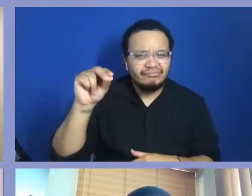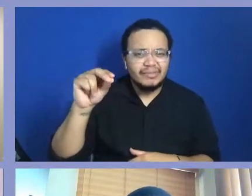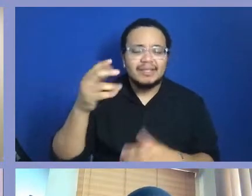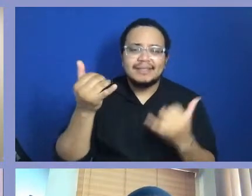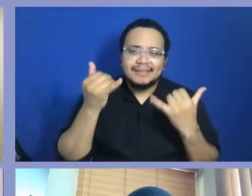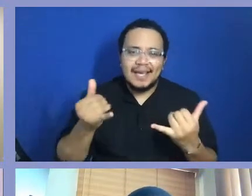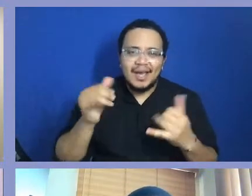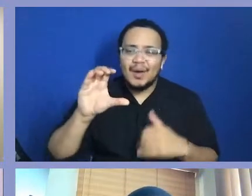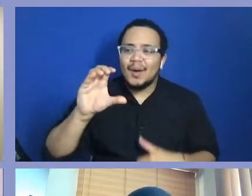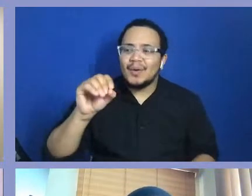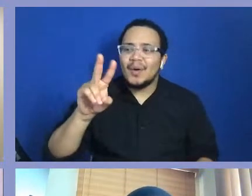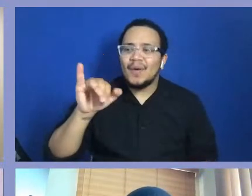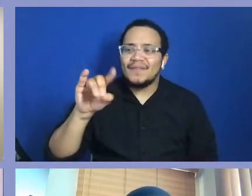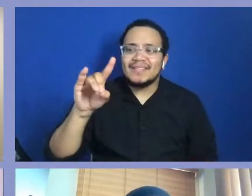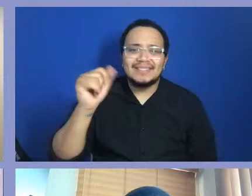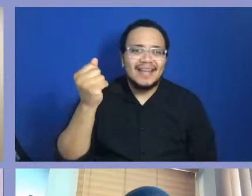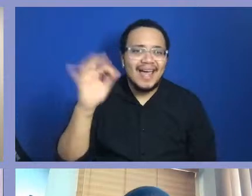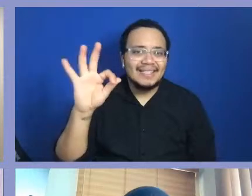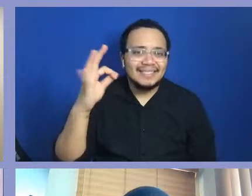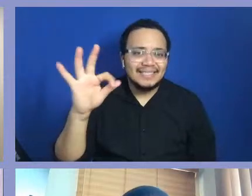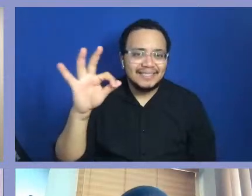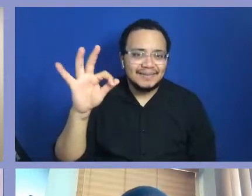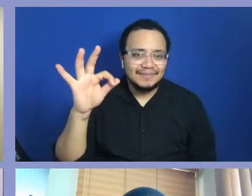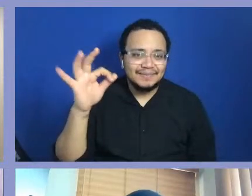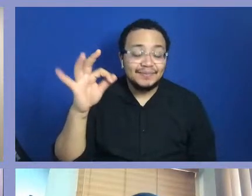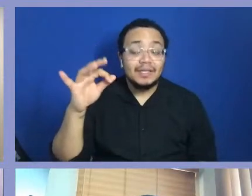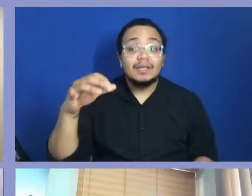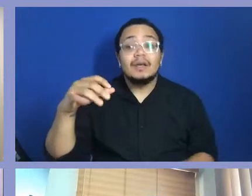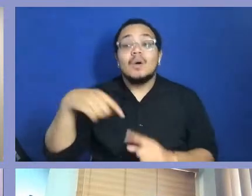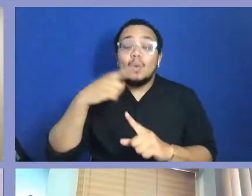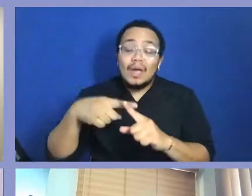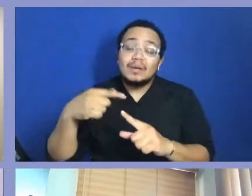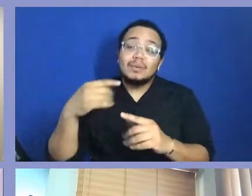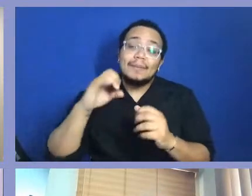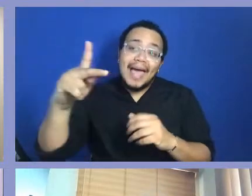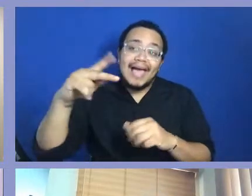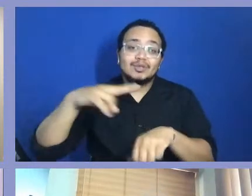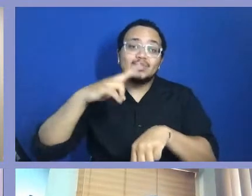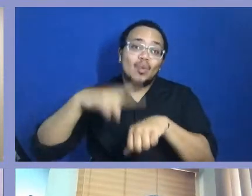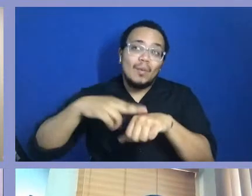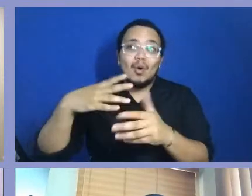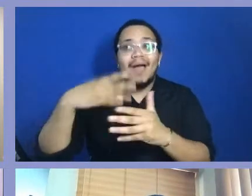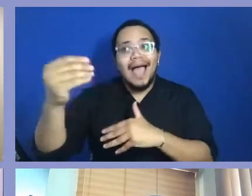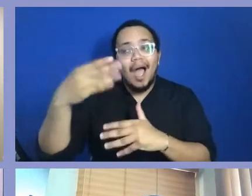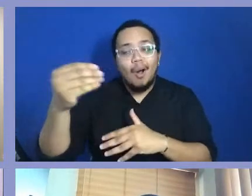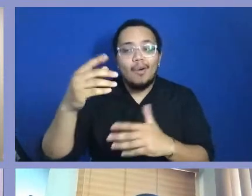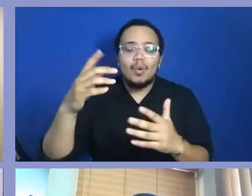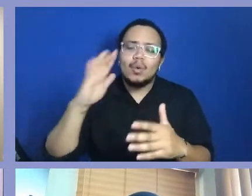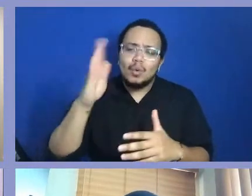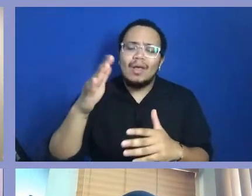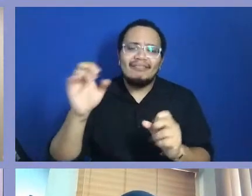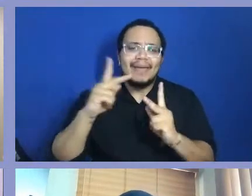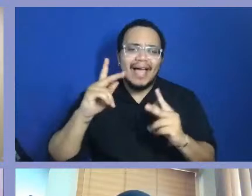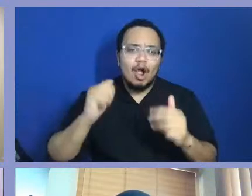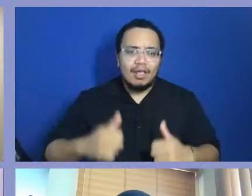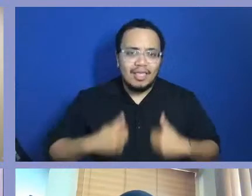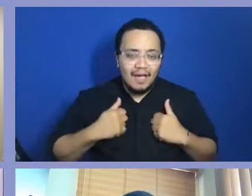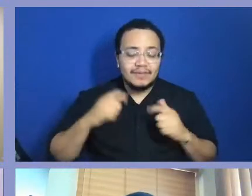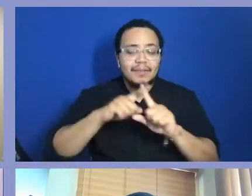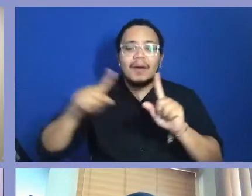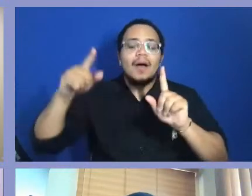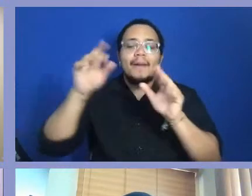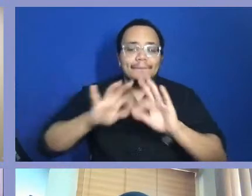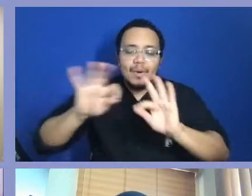back to living, we'll get our lives back. But until then, we got to stay safe because the secret path to all